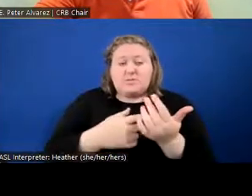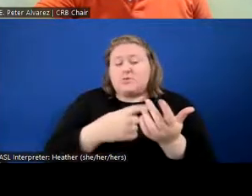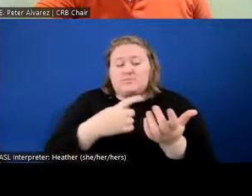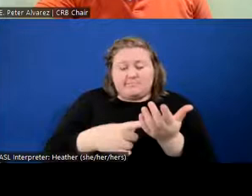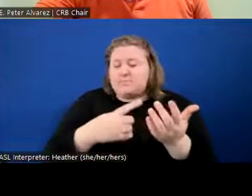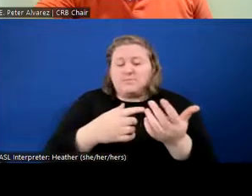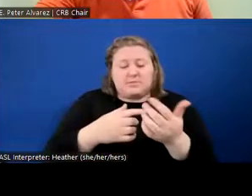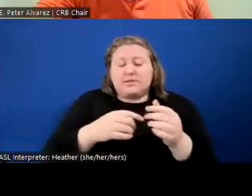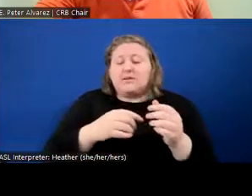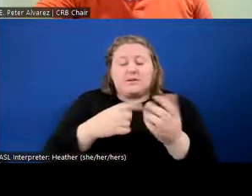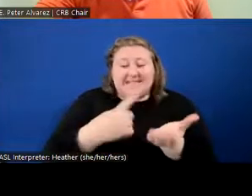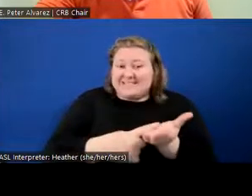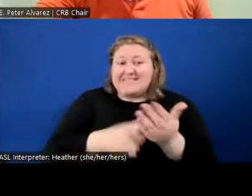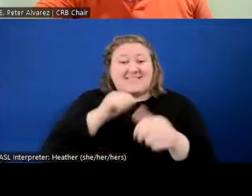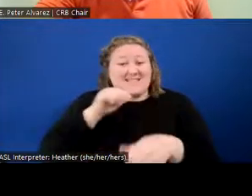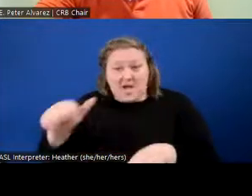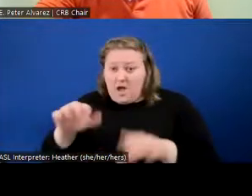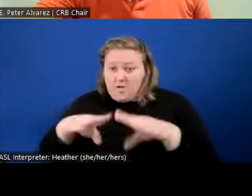not in open meeting.